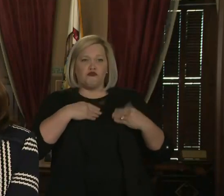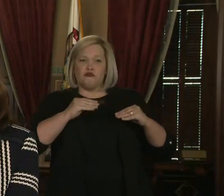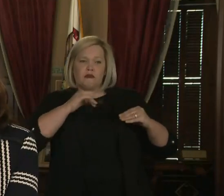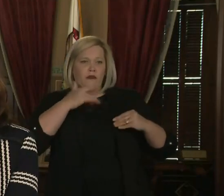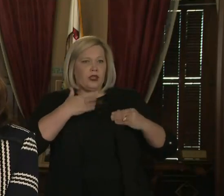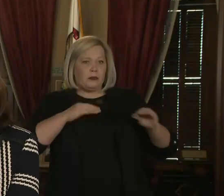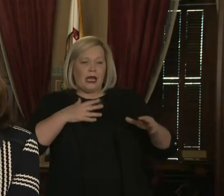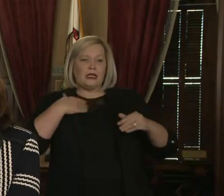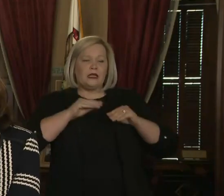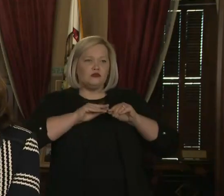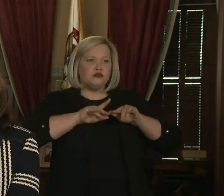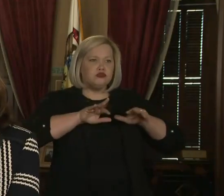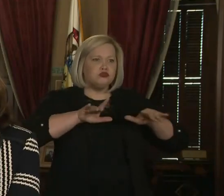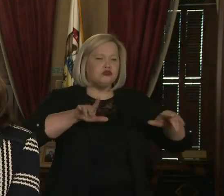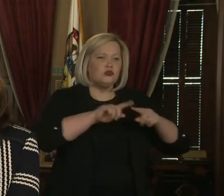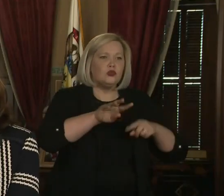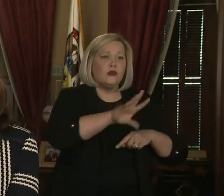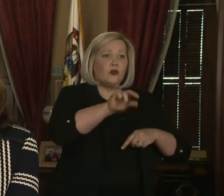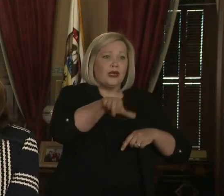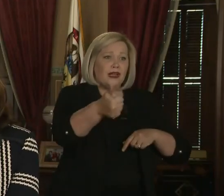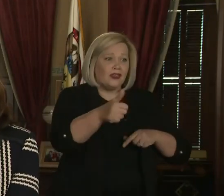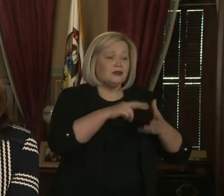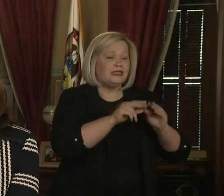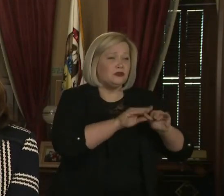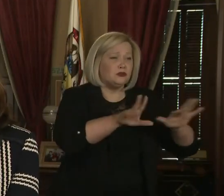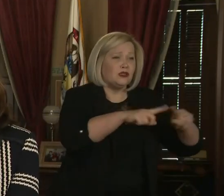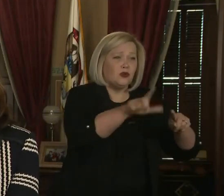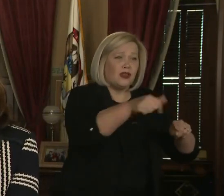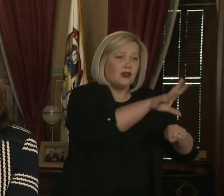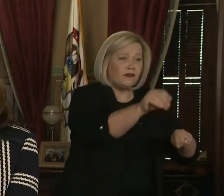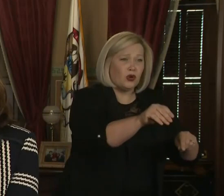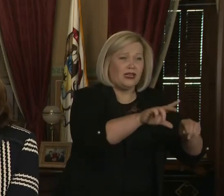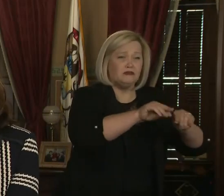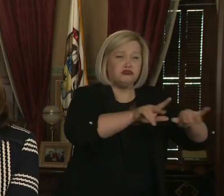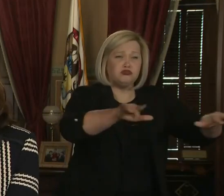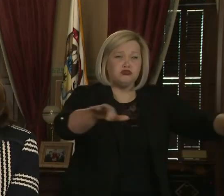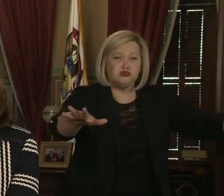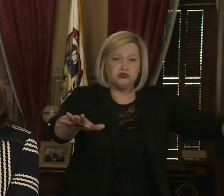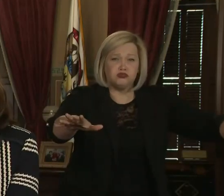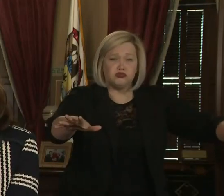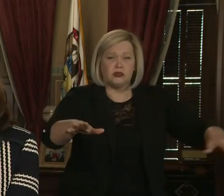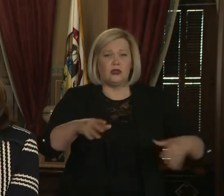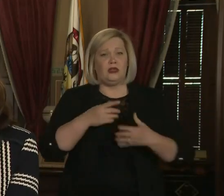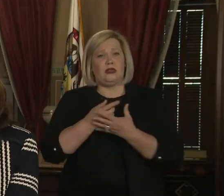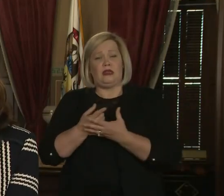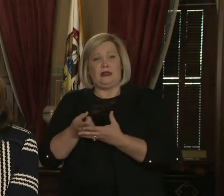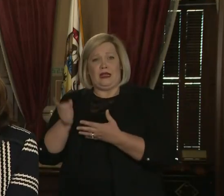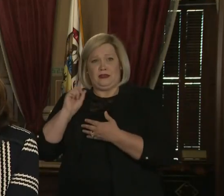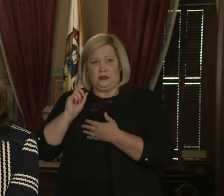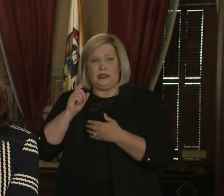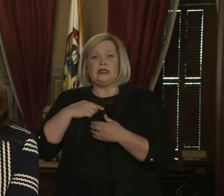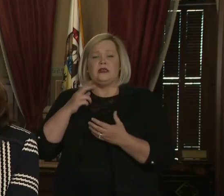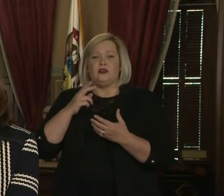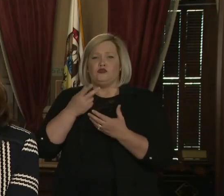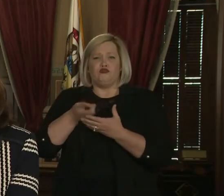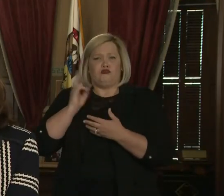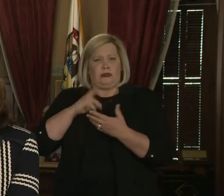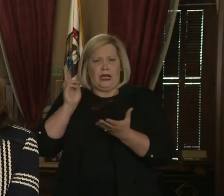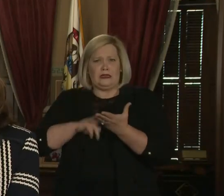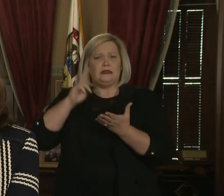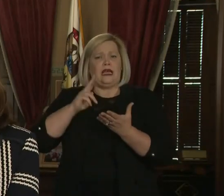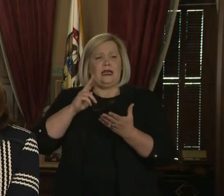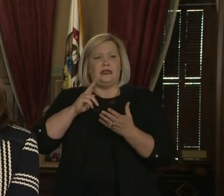thousands. Last week, I signed the Stay Home, Stay Safe Executive Order that directs non-critical businesses